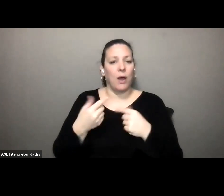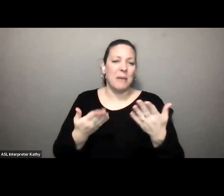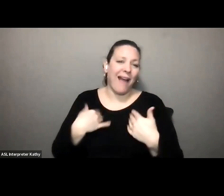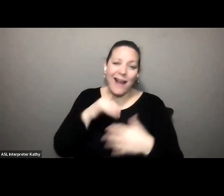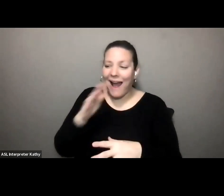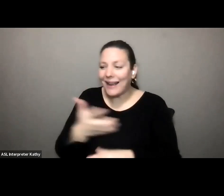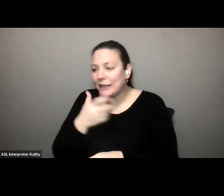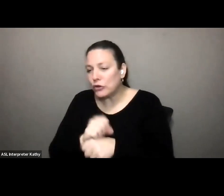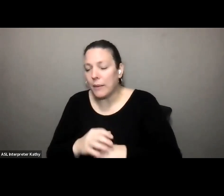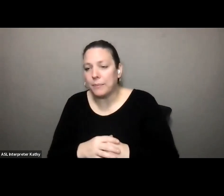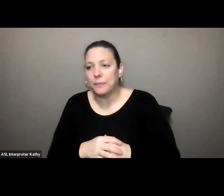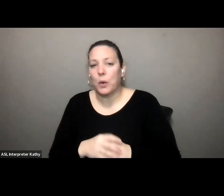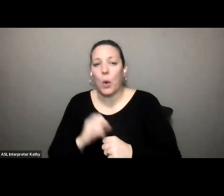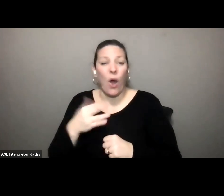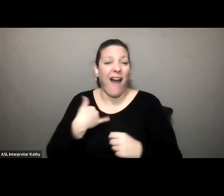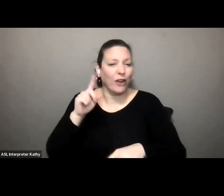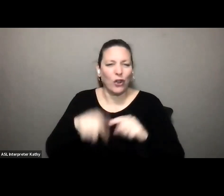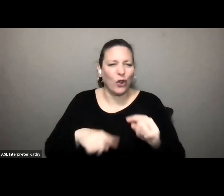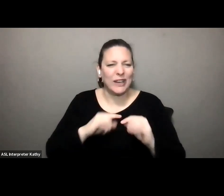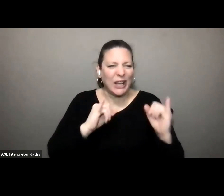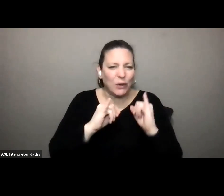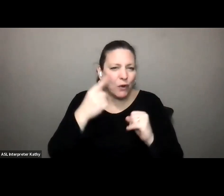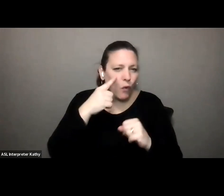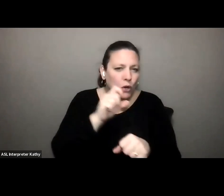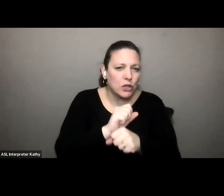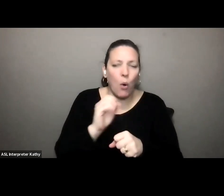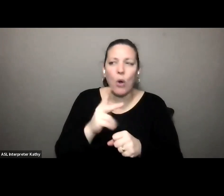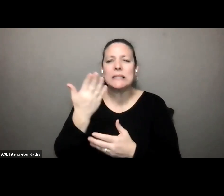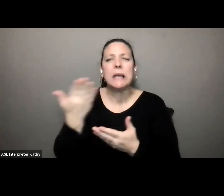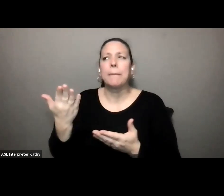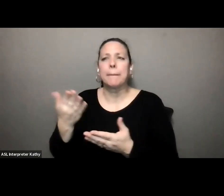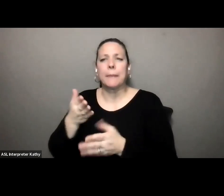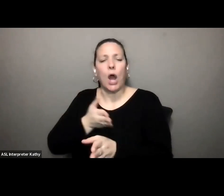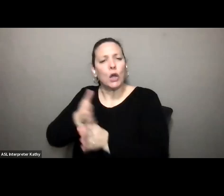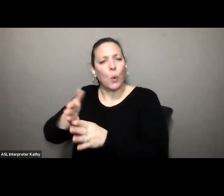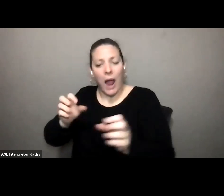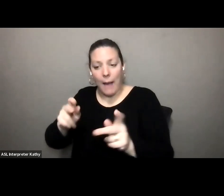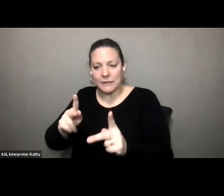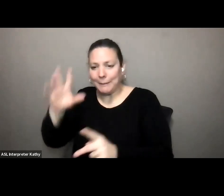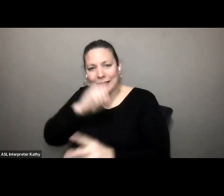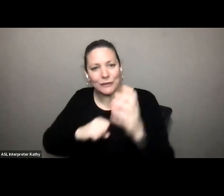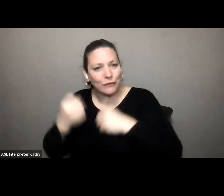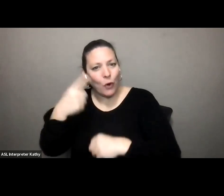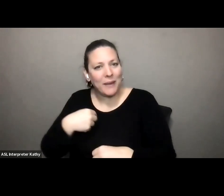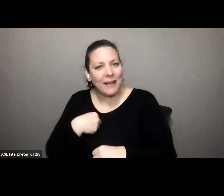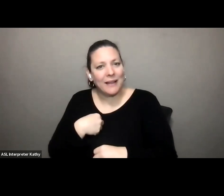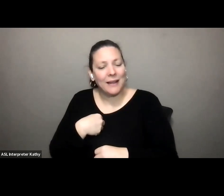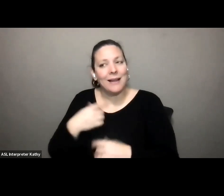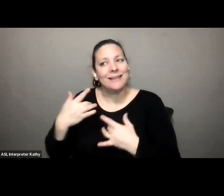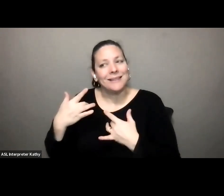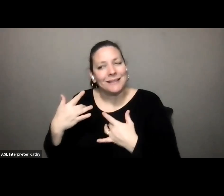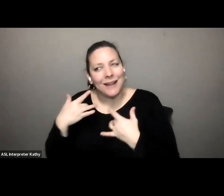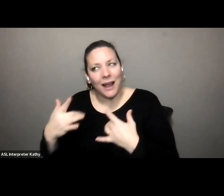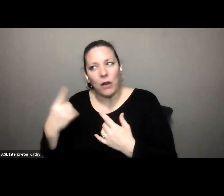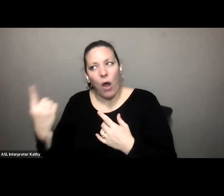wasn't able to interview for a job or i wasn't able to go after a career opportunity or some other kind of opportunity it usually came back